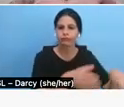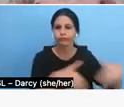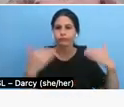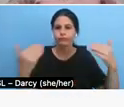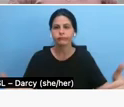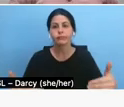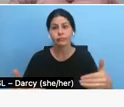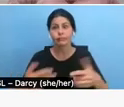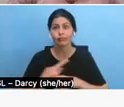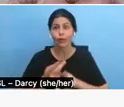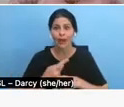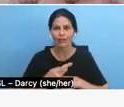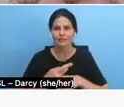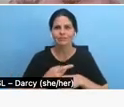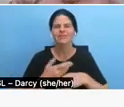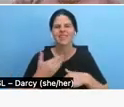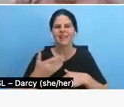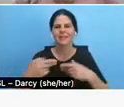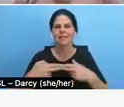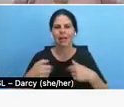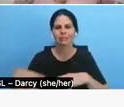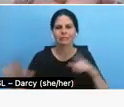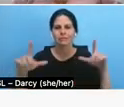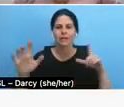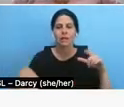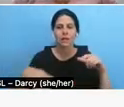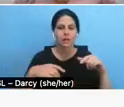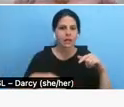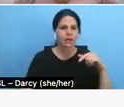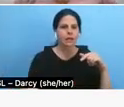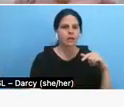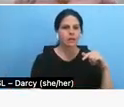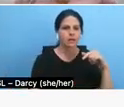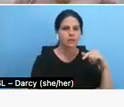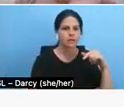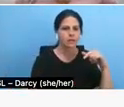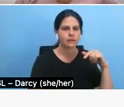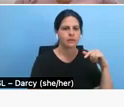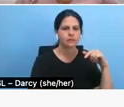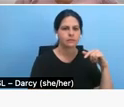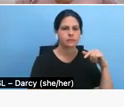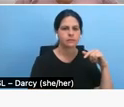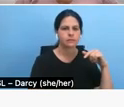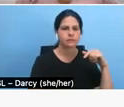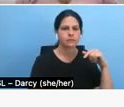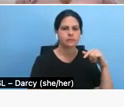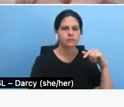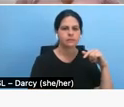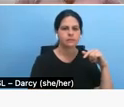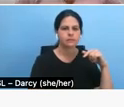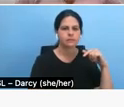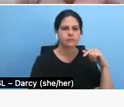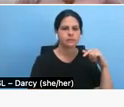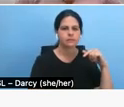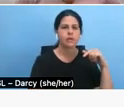So production is the stage that indicates that you've already started filming officially for the film. So if